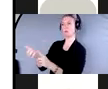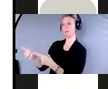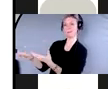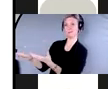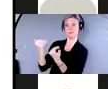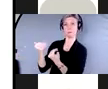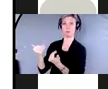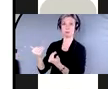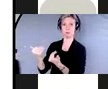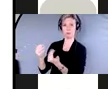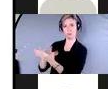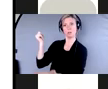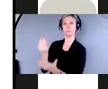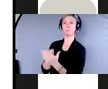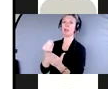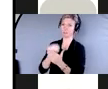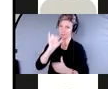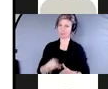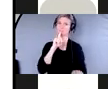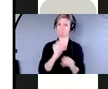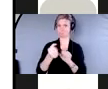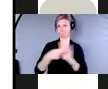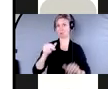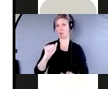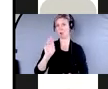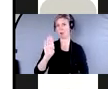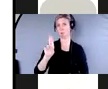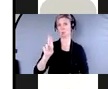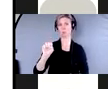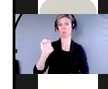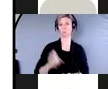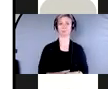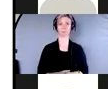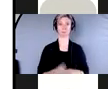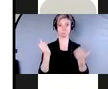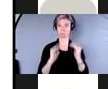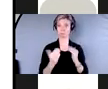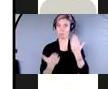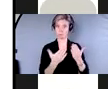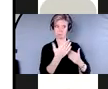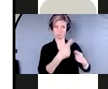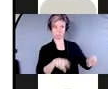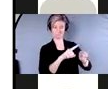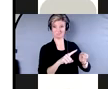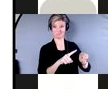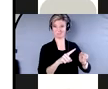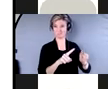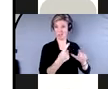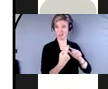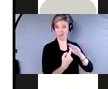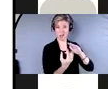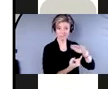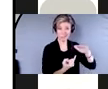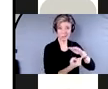maybe legitimized as financial abuse. The person also could be, you know, socially isolated, and maybe controlling, we see